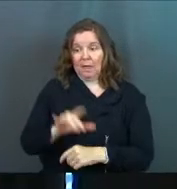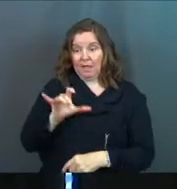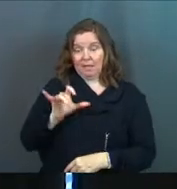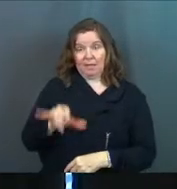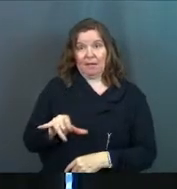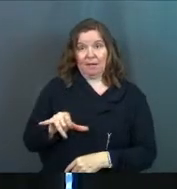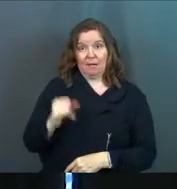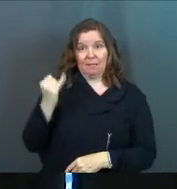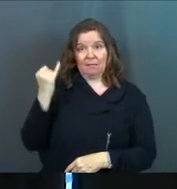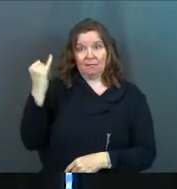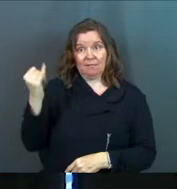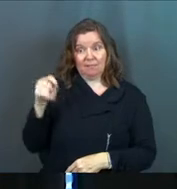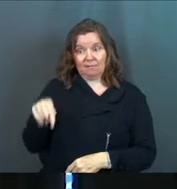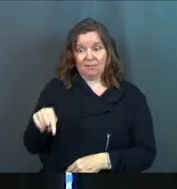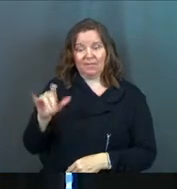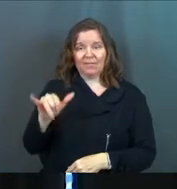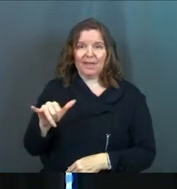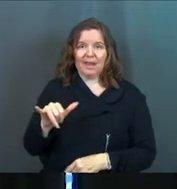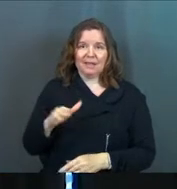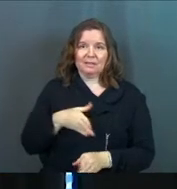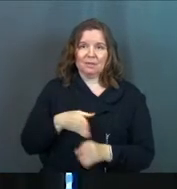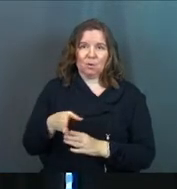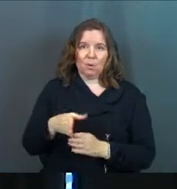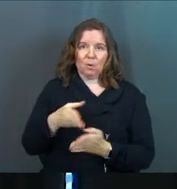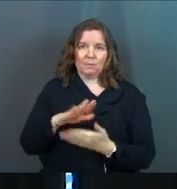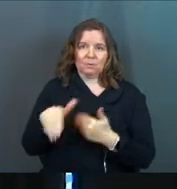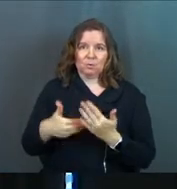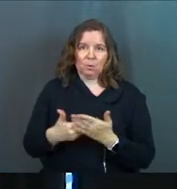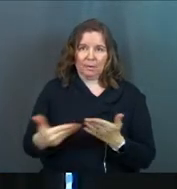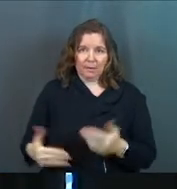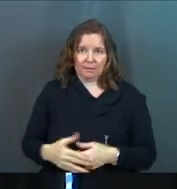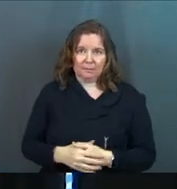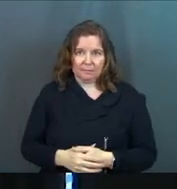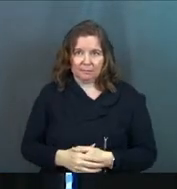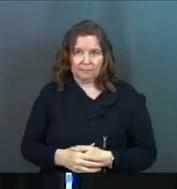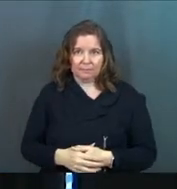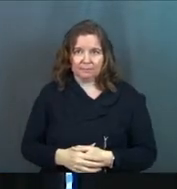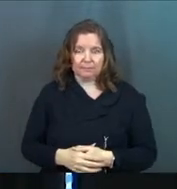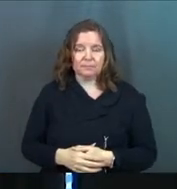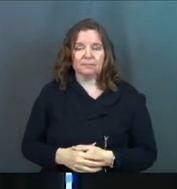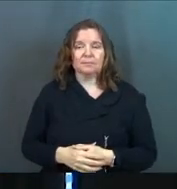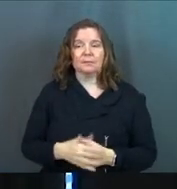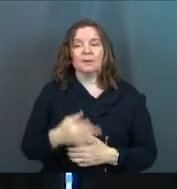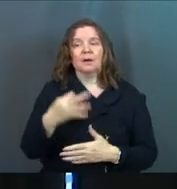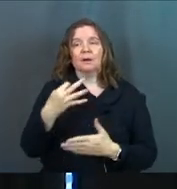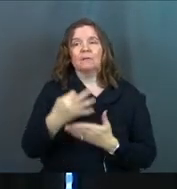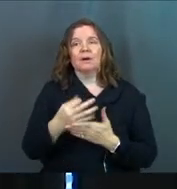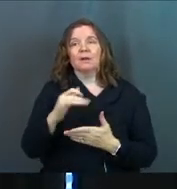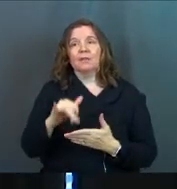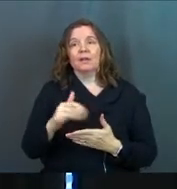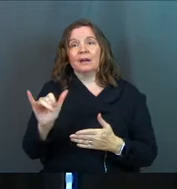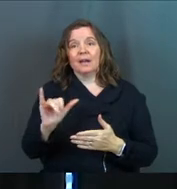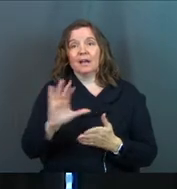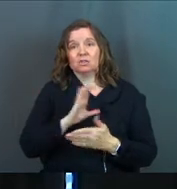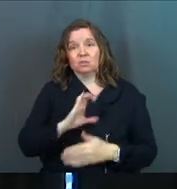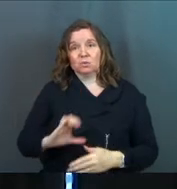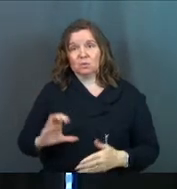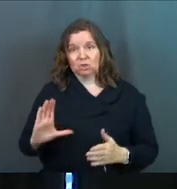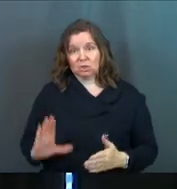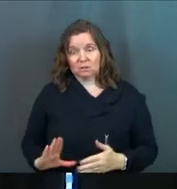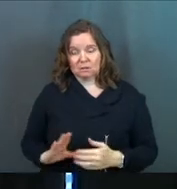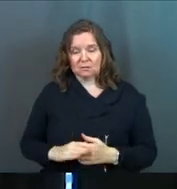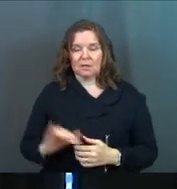right there, that's the core of this whole thing. It's the fact that as Christians